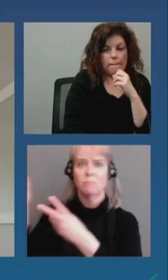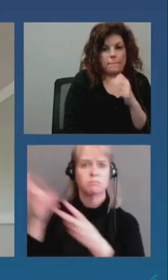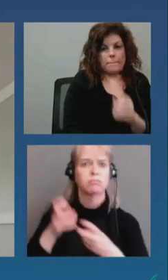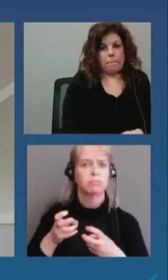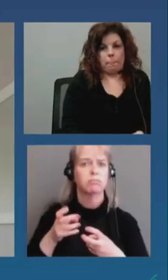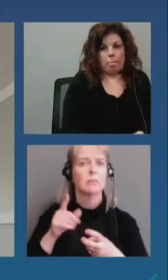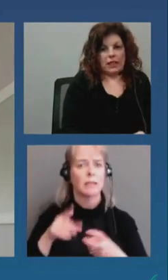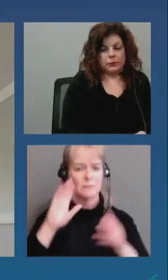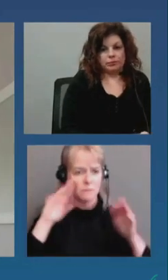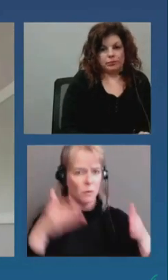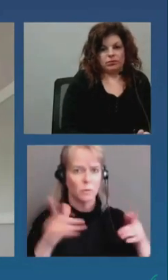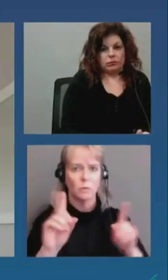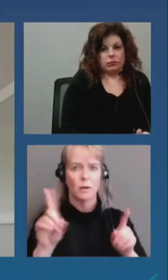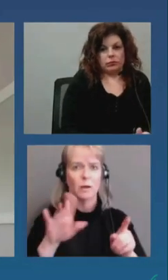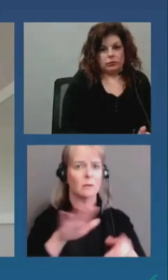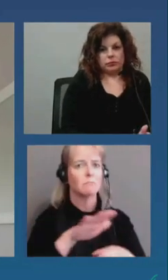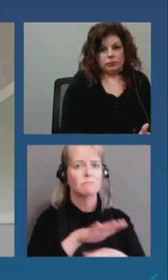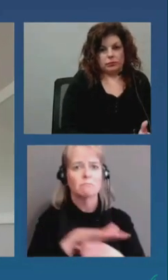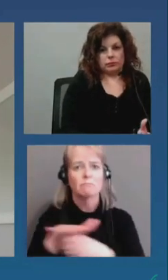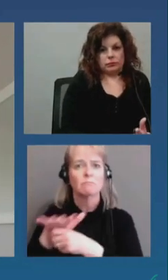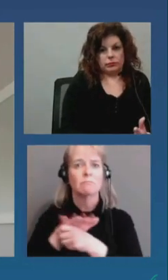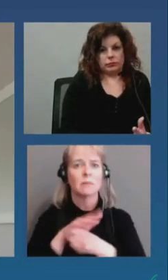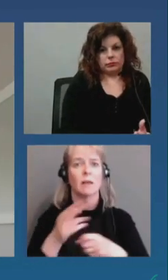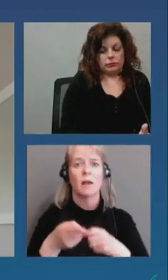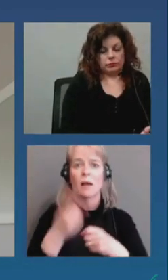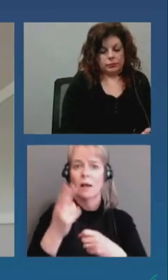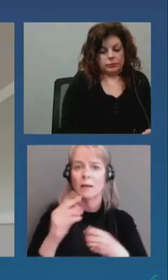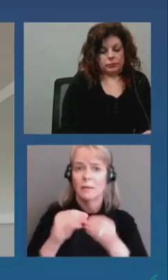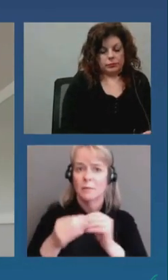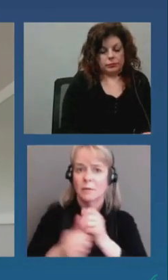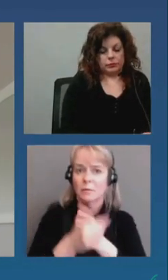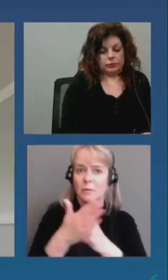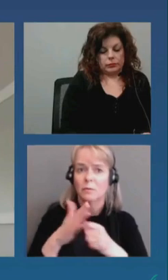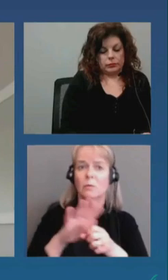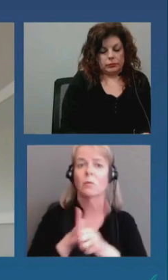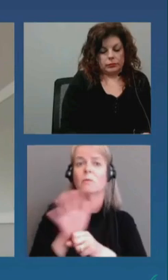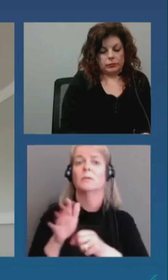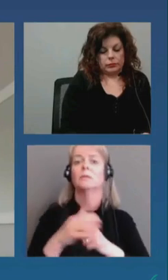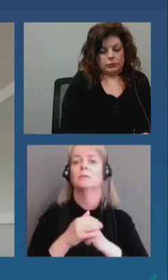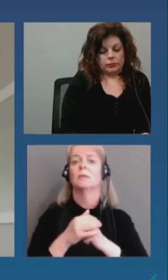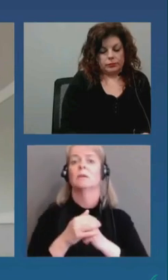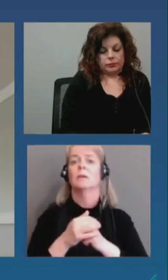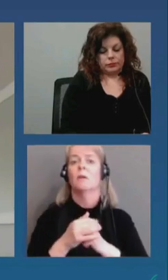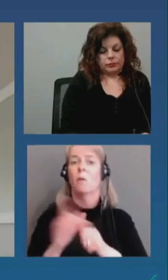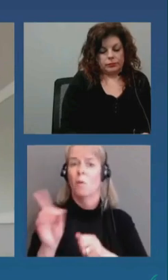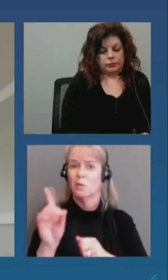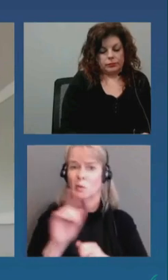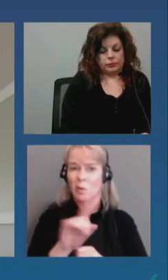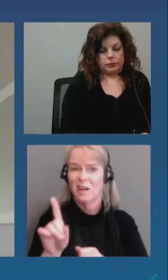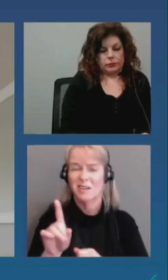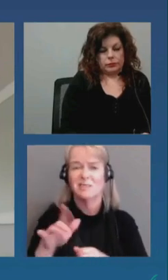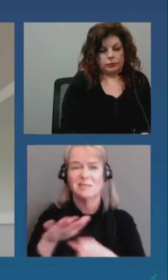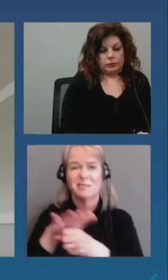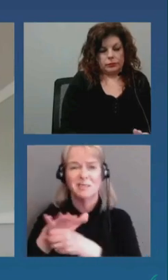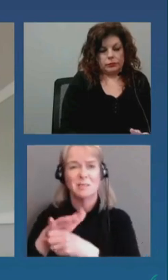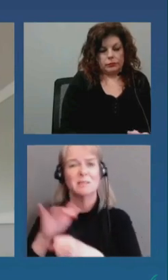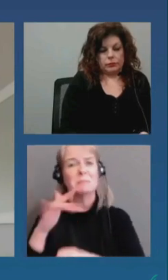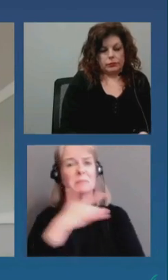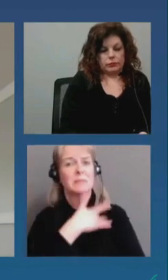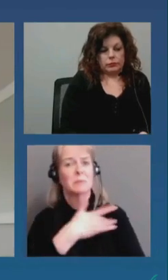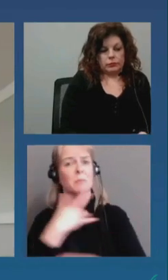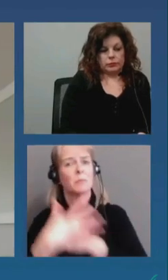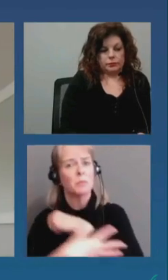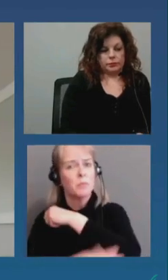know lower-income neighborhoods that have higher rates of COVID are also where people who can't work from home are often living.